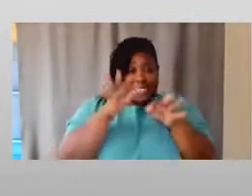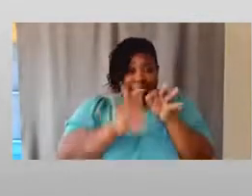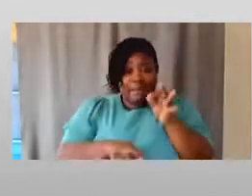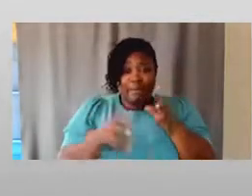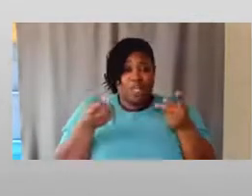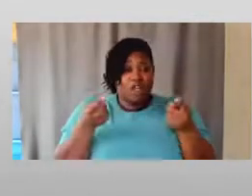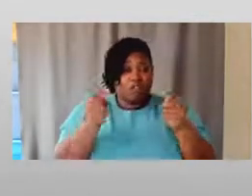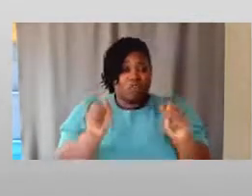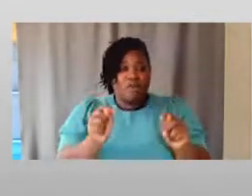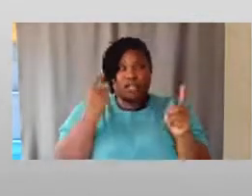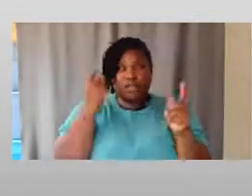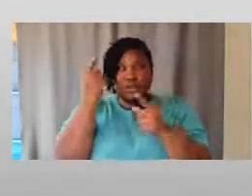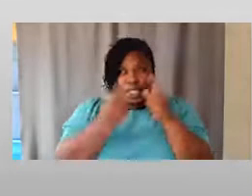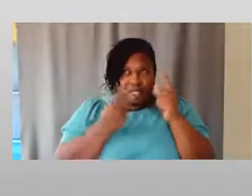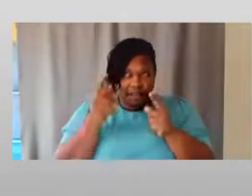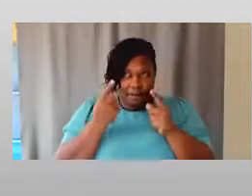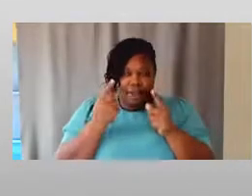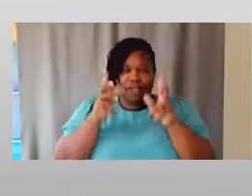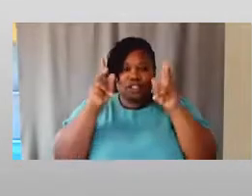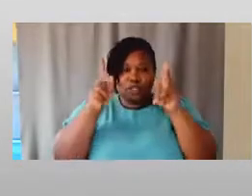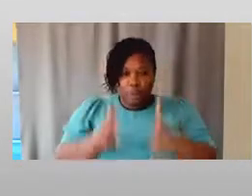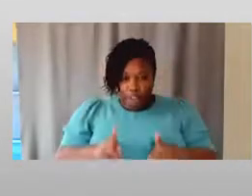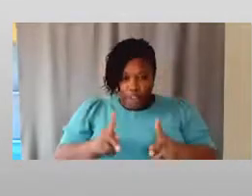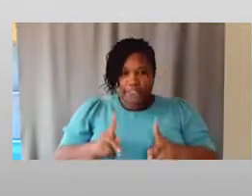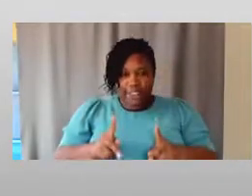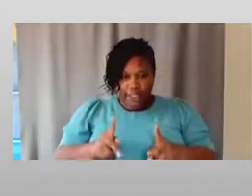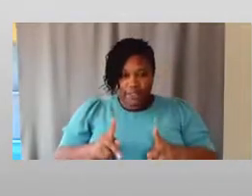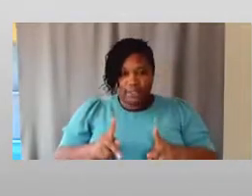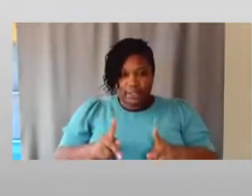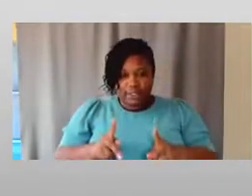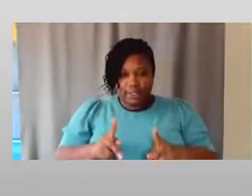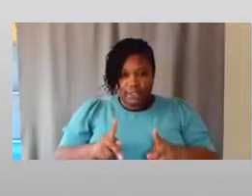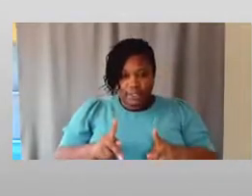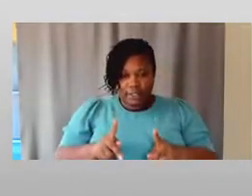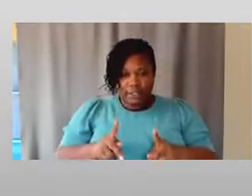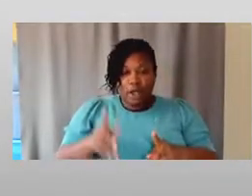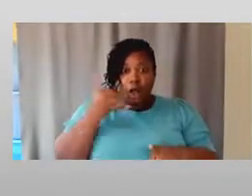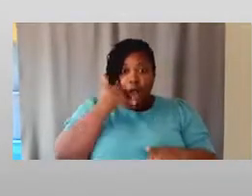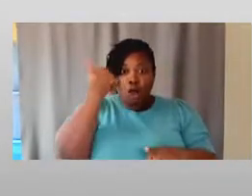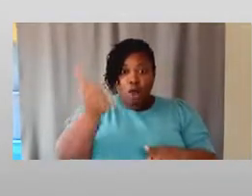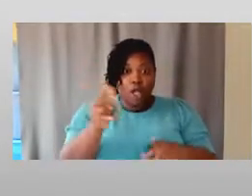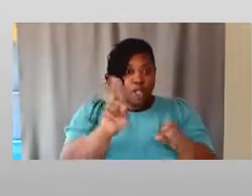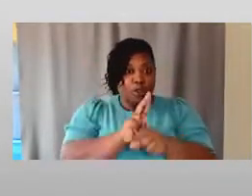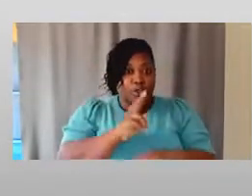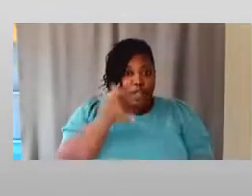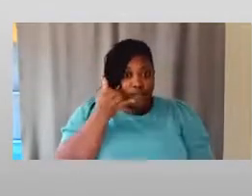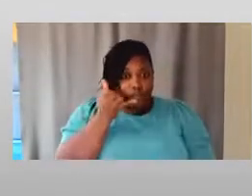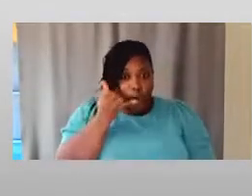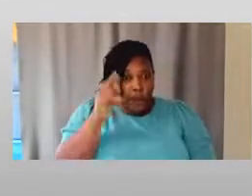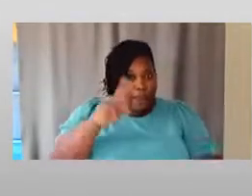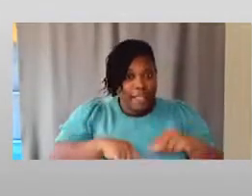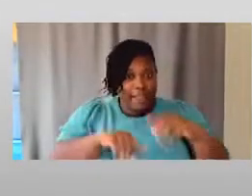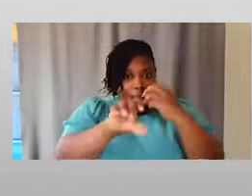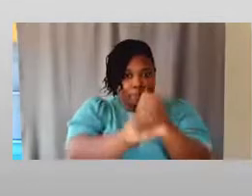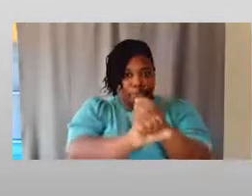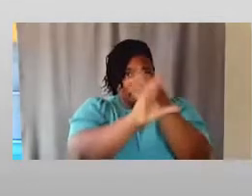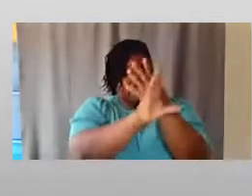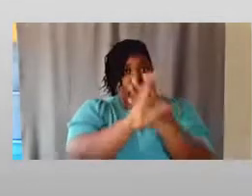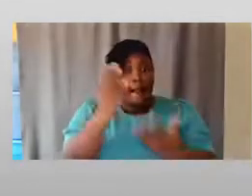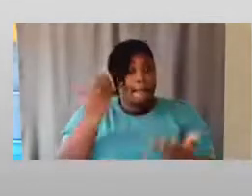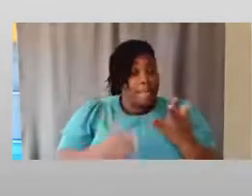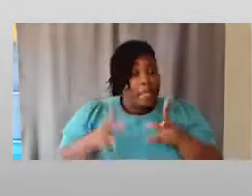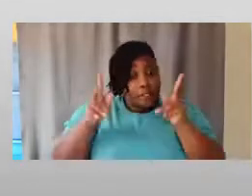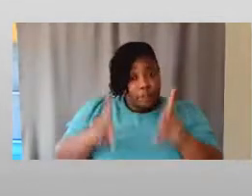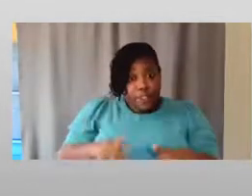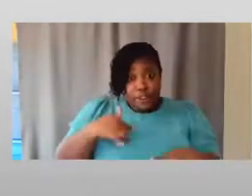to think that there's somebody or I think that there's somebody calling in by phone because they can't get their video up. It could be someone who's blind. I don't know. But I just